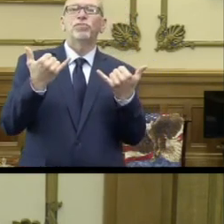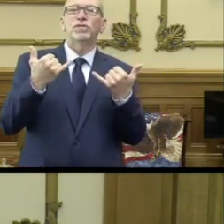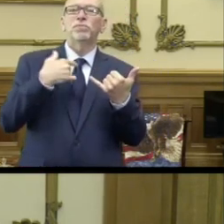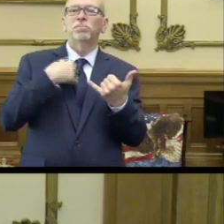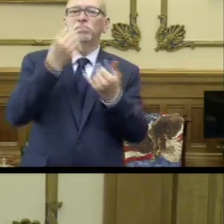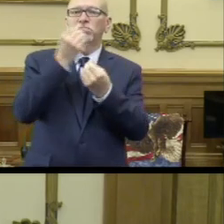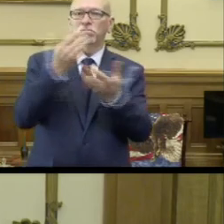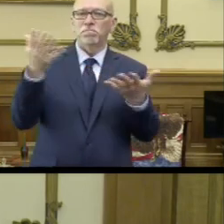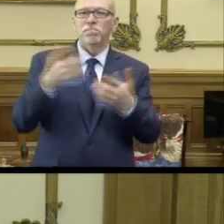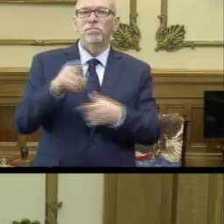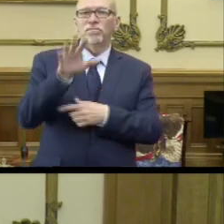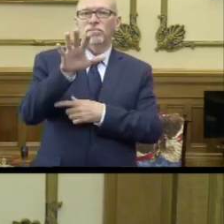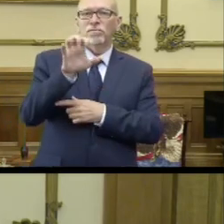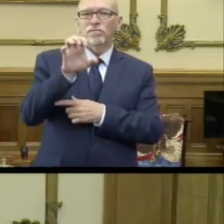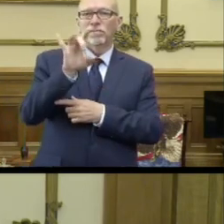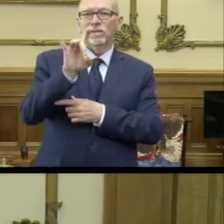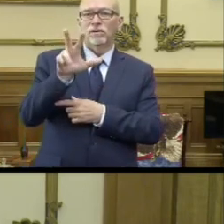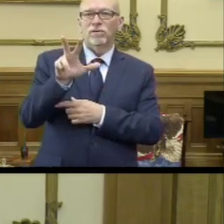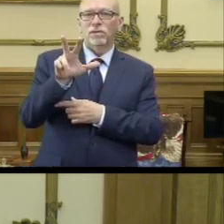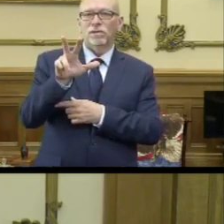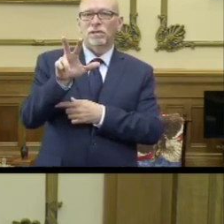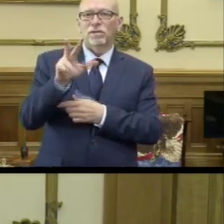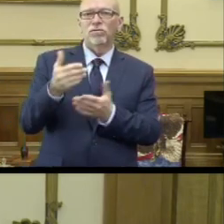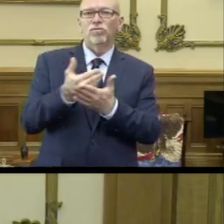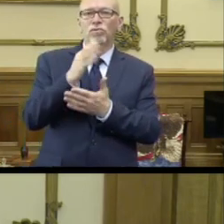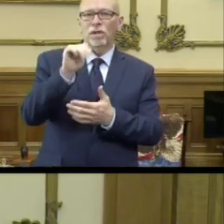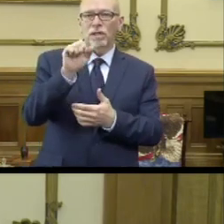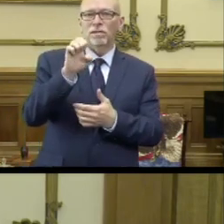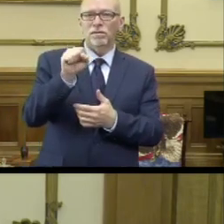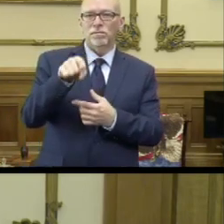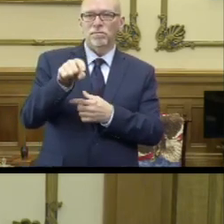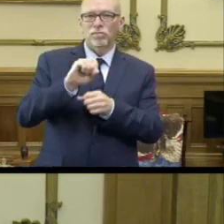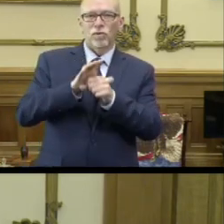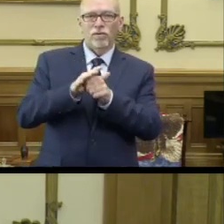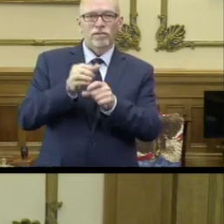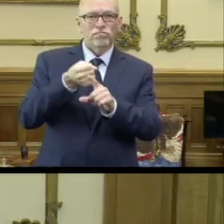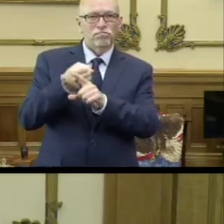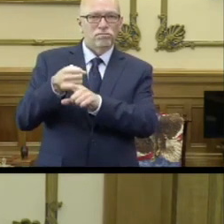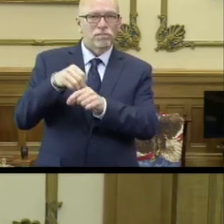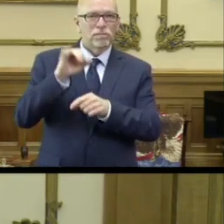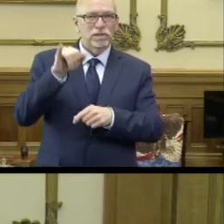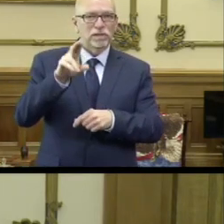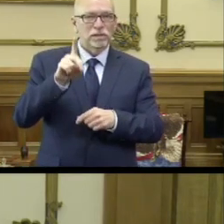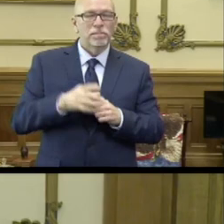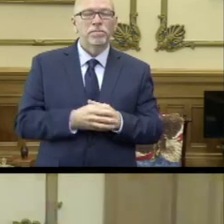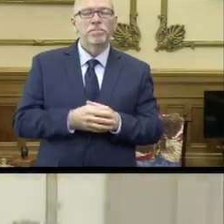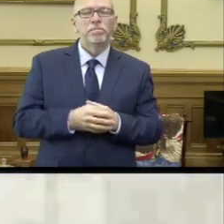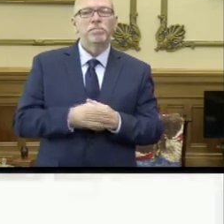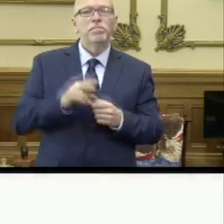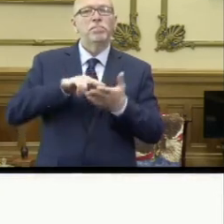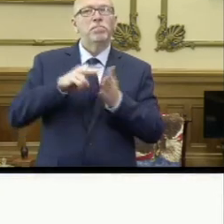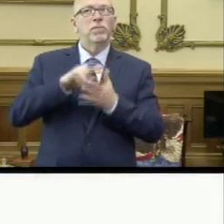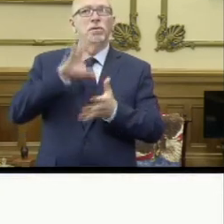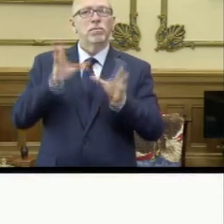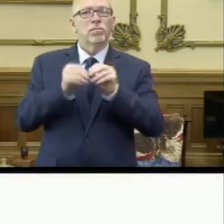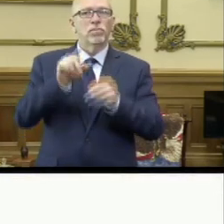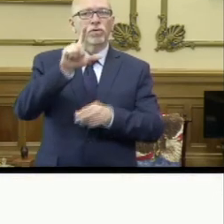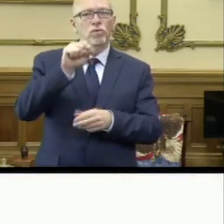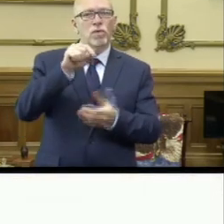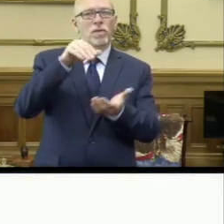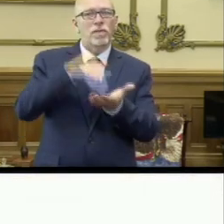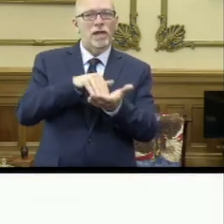reported 583 additional cases of COVID-19 in Indiana, which brings us to 20